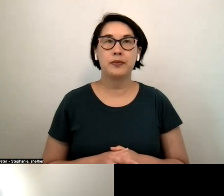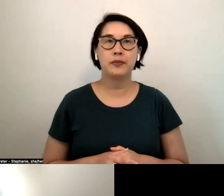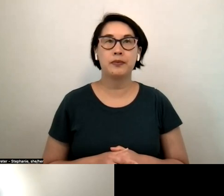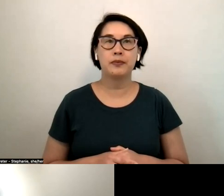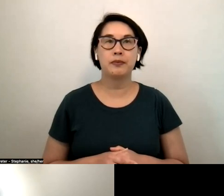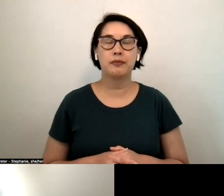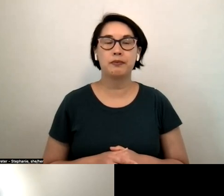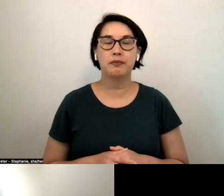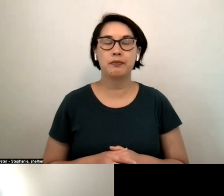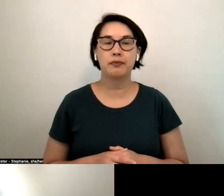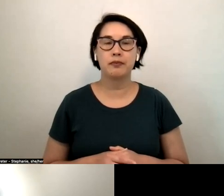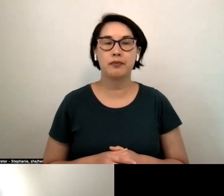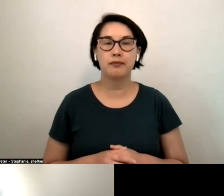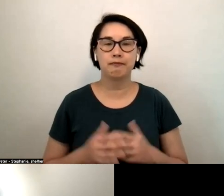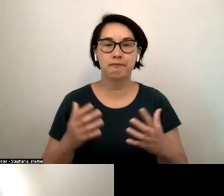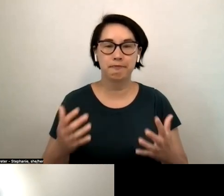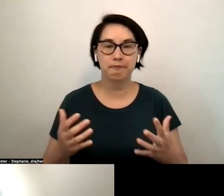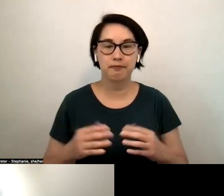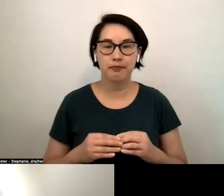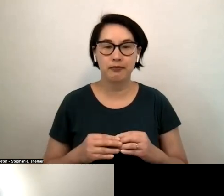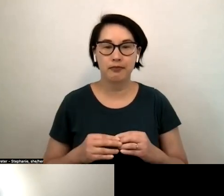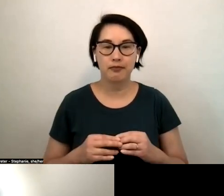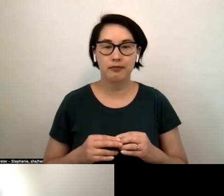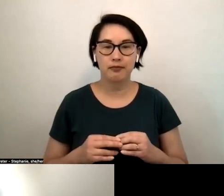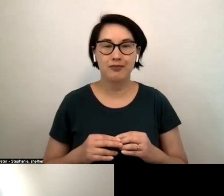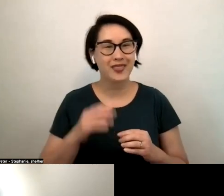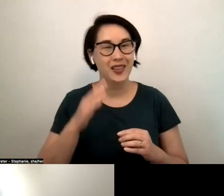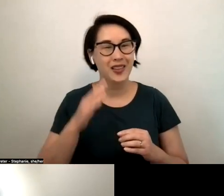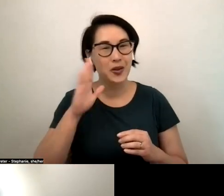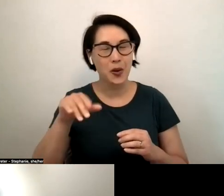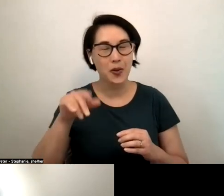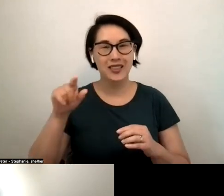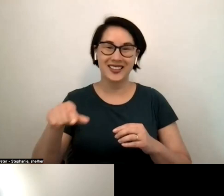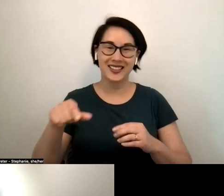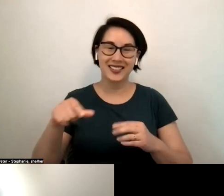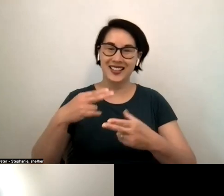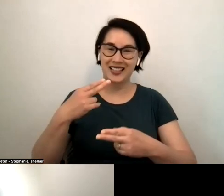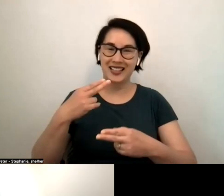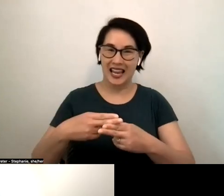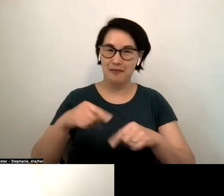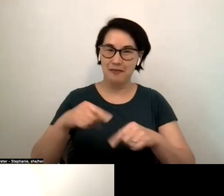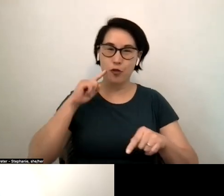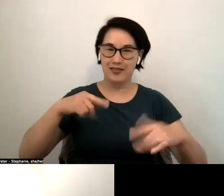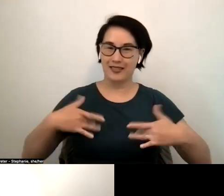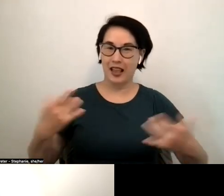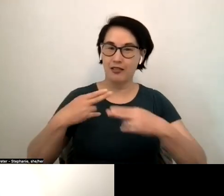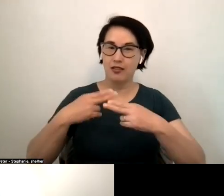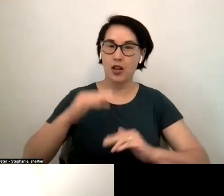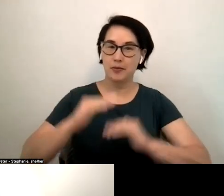know like uh the name of uh of this event also pause building together um